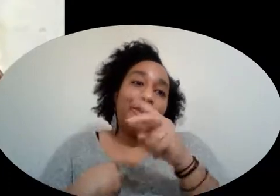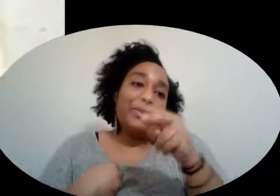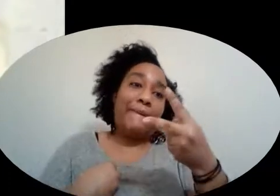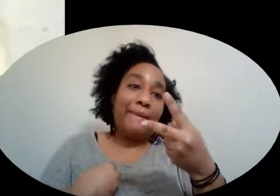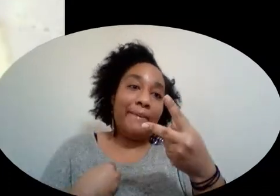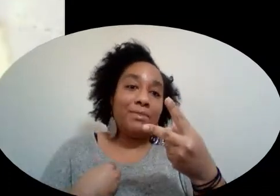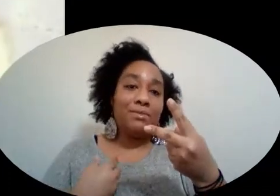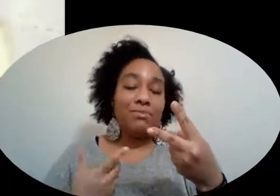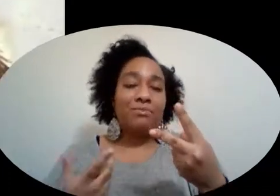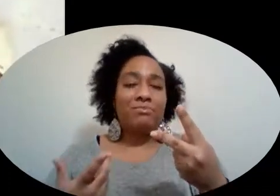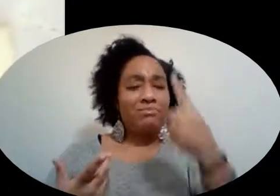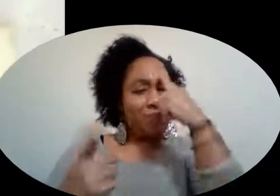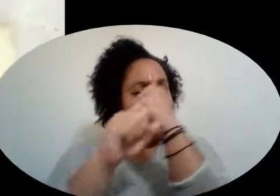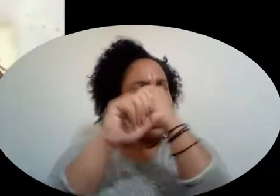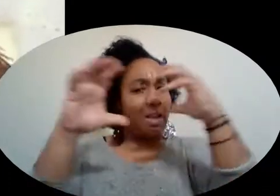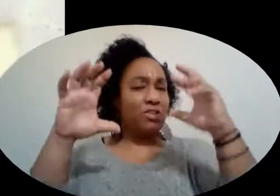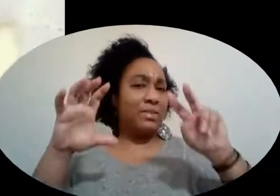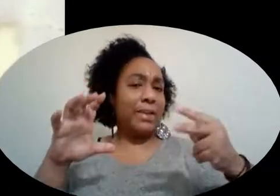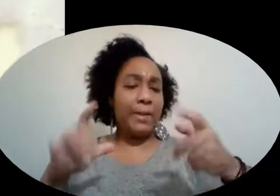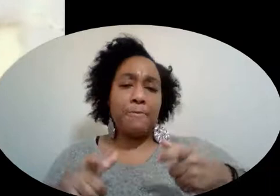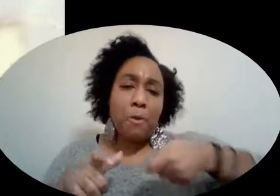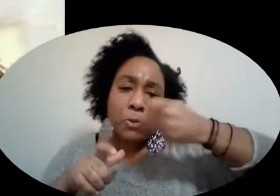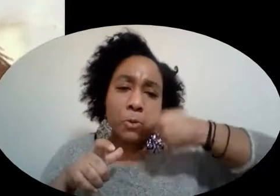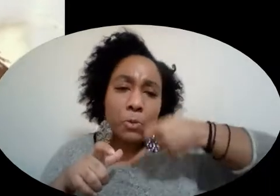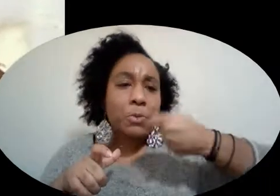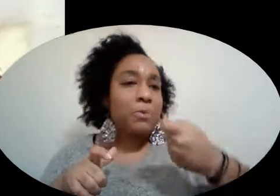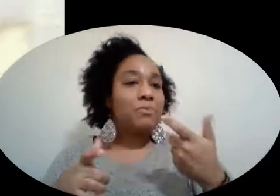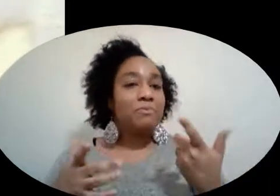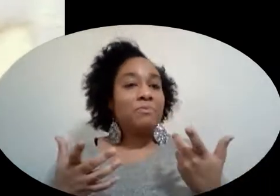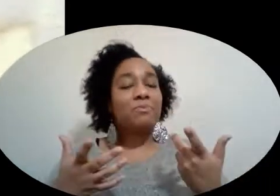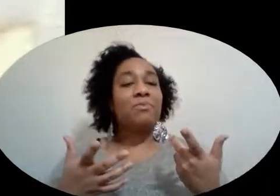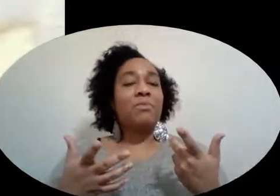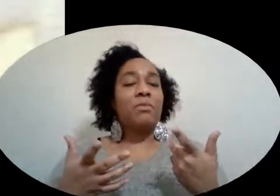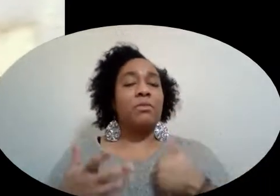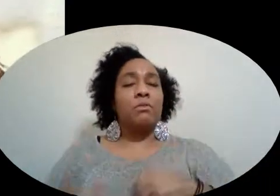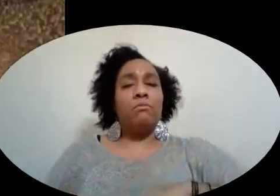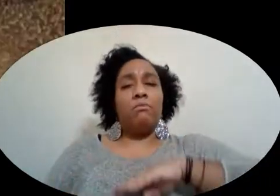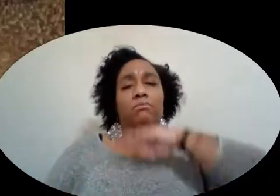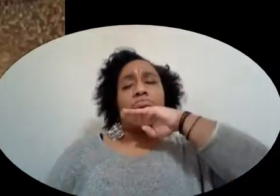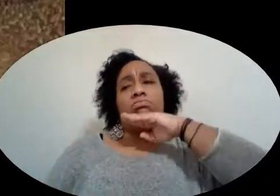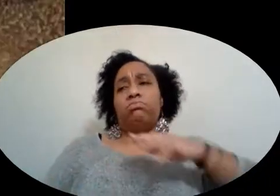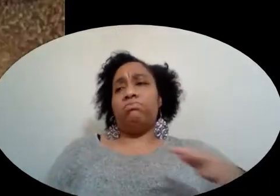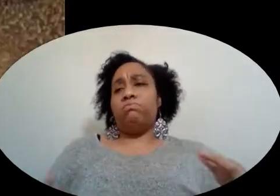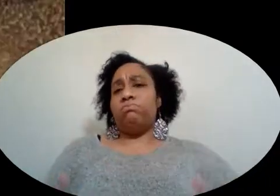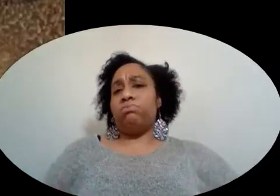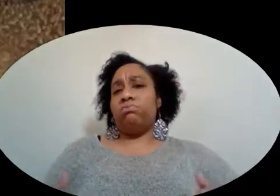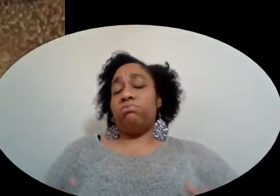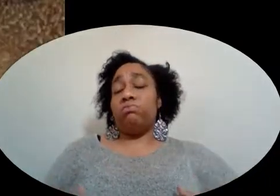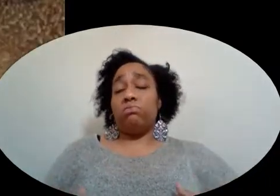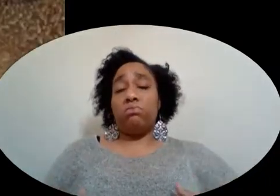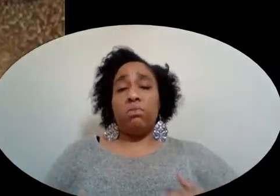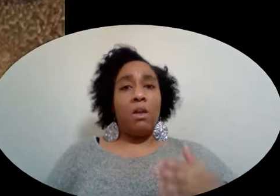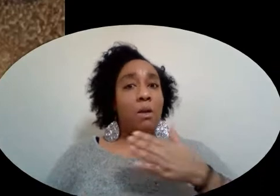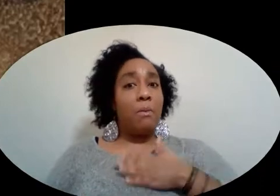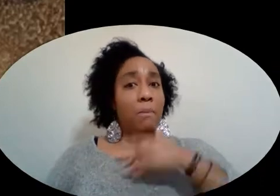Think of it as a second helping I was getting awfully full But my cold was